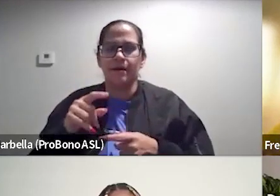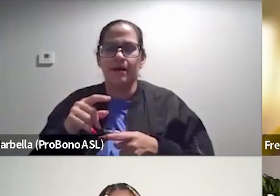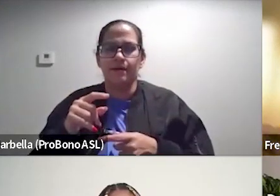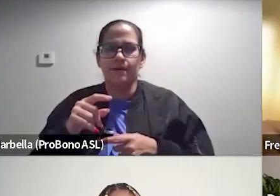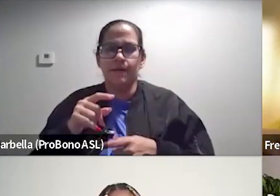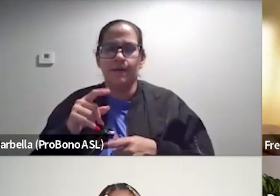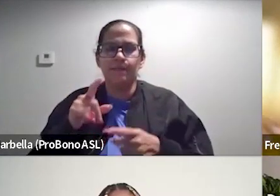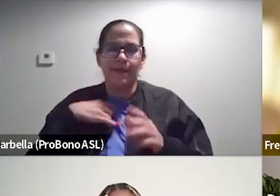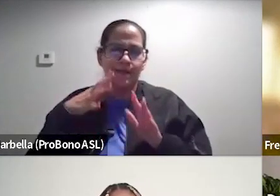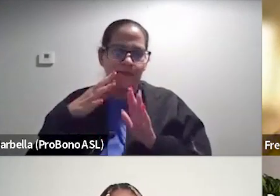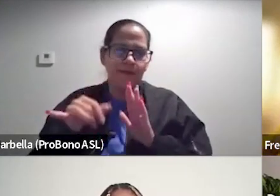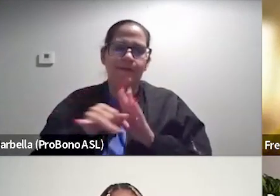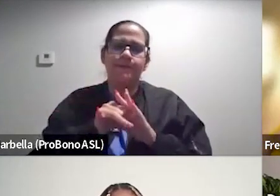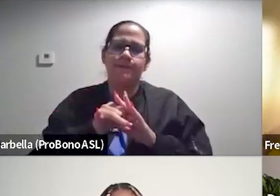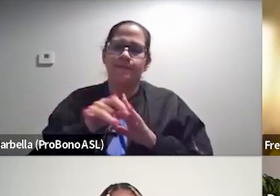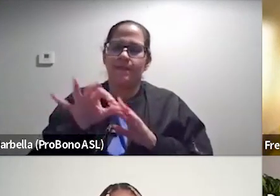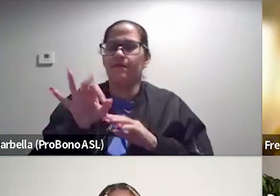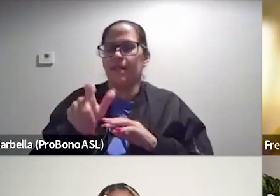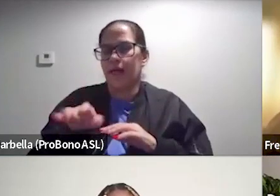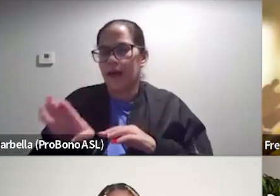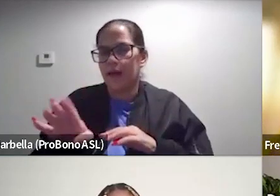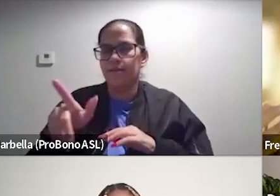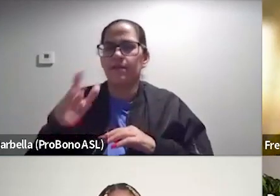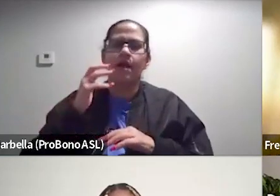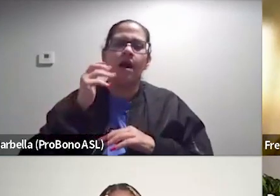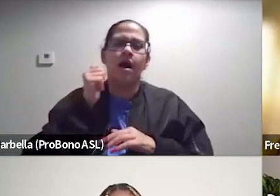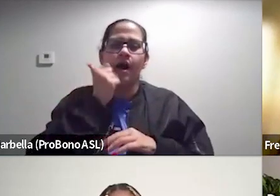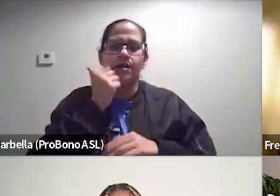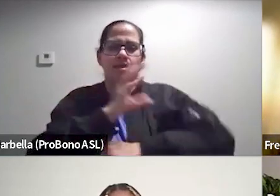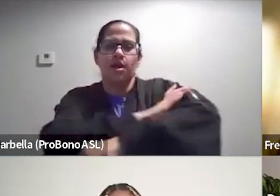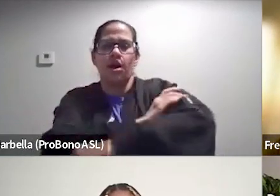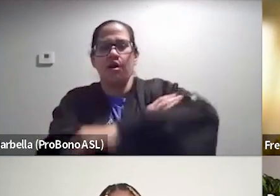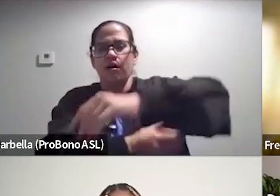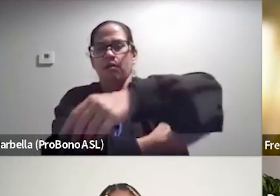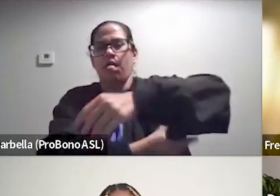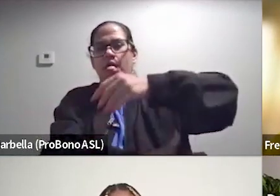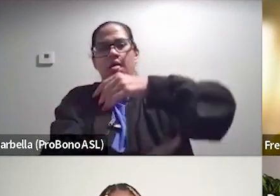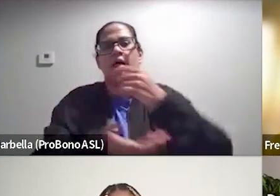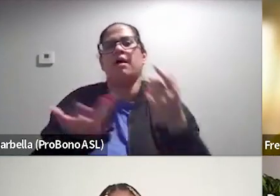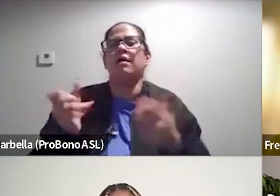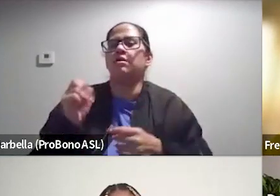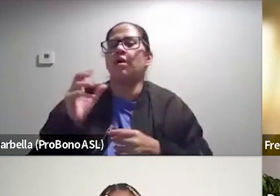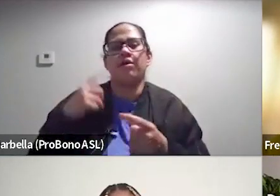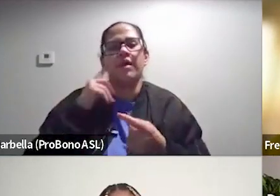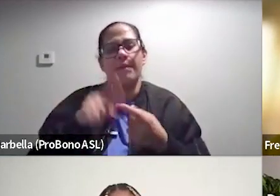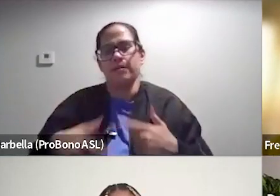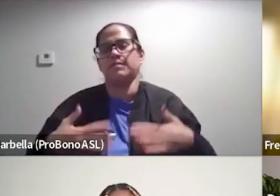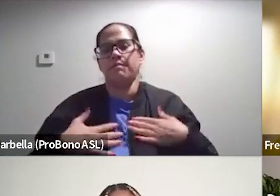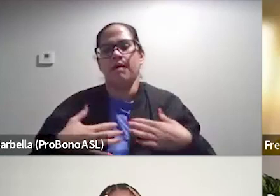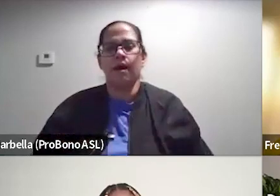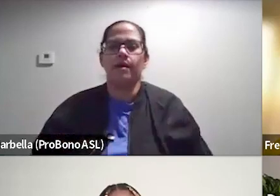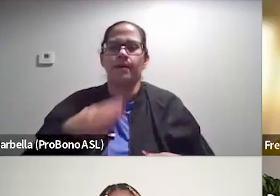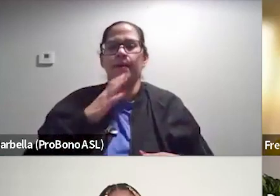my arms, like the flab, these auntie arms or, you know, these things. So I think about this body being